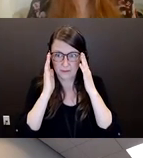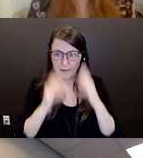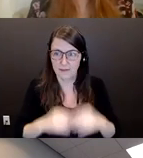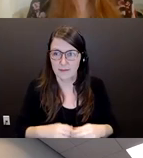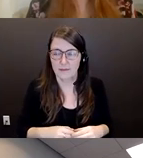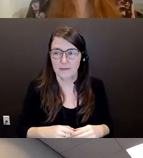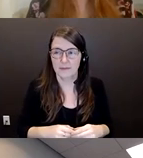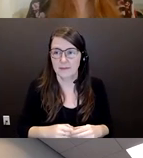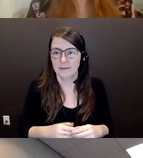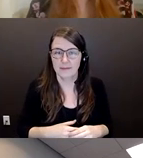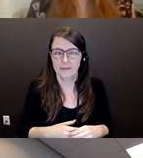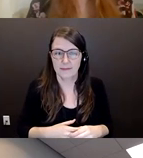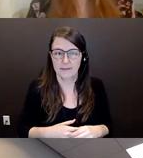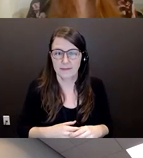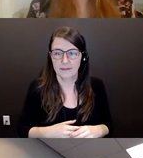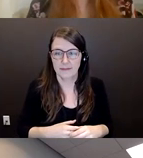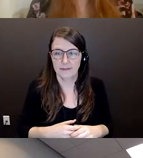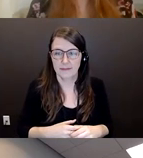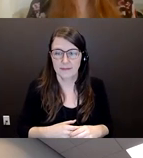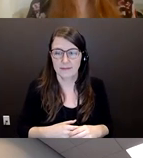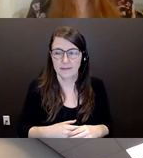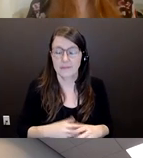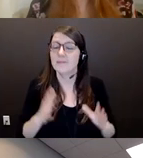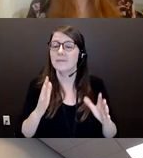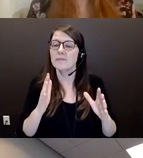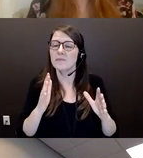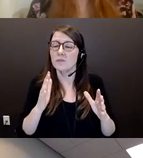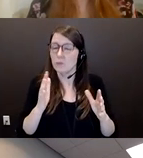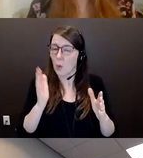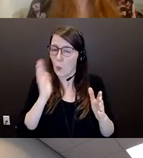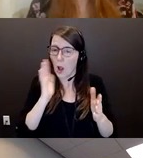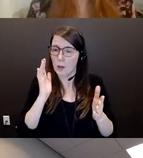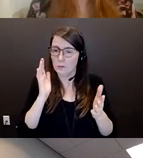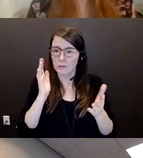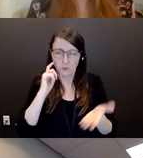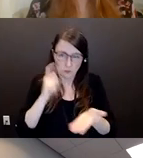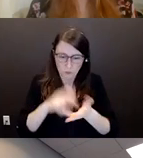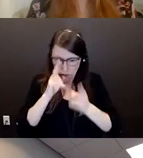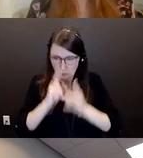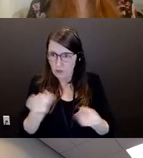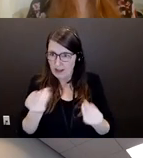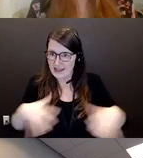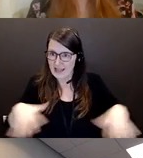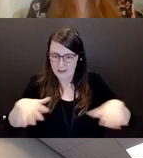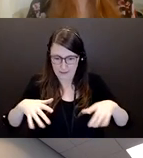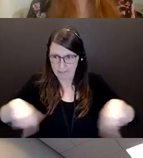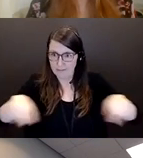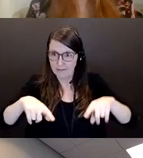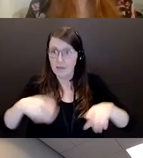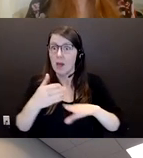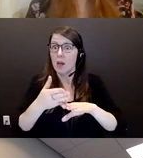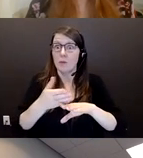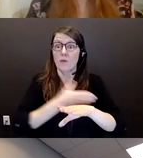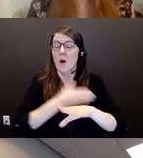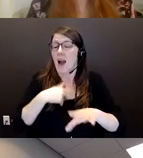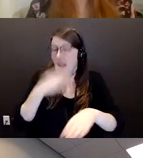So before we just do the land acknowledgement, we will be having you to do an evaluation at the end of the session. So we're just